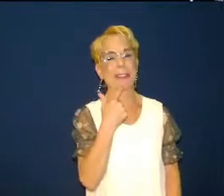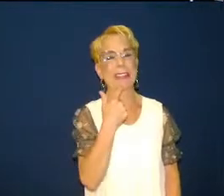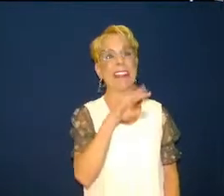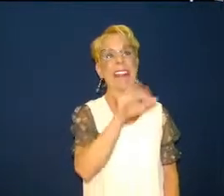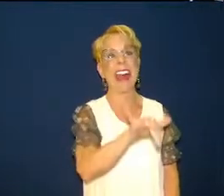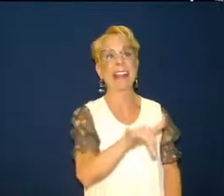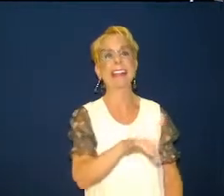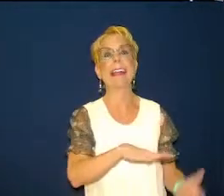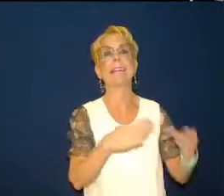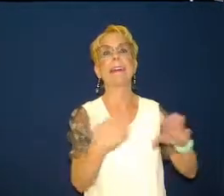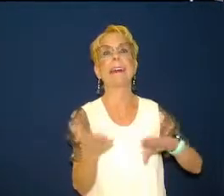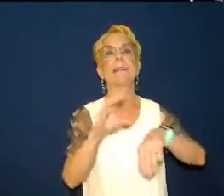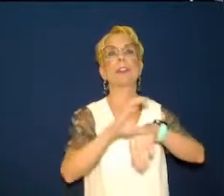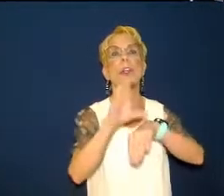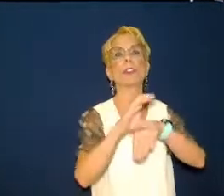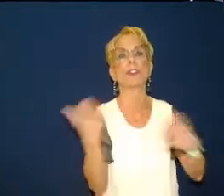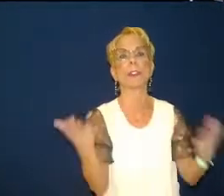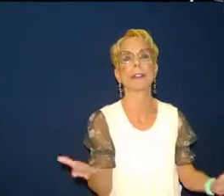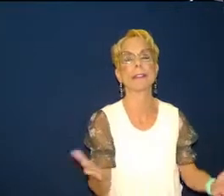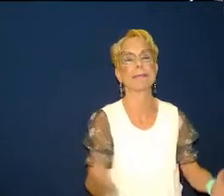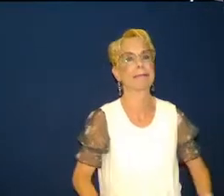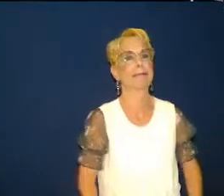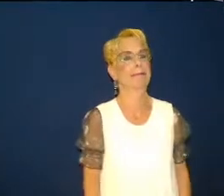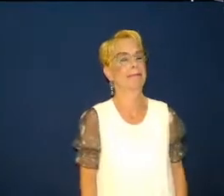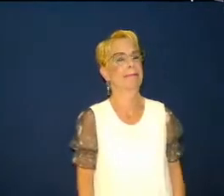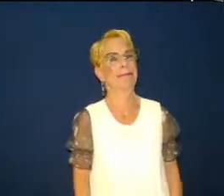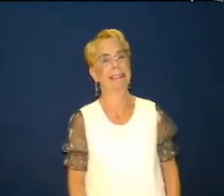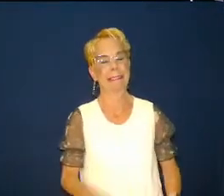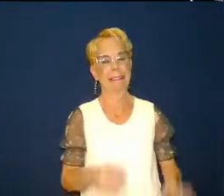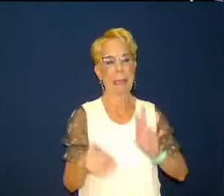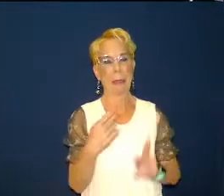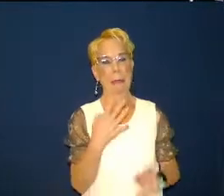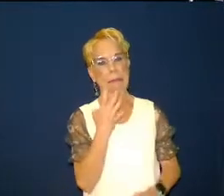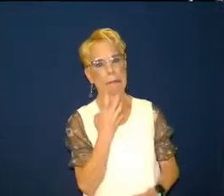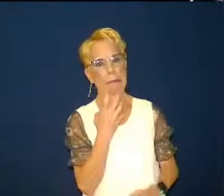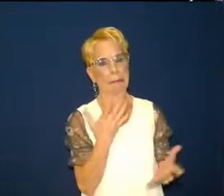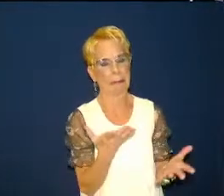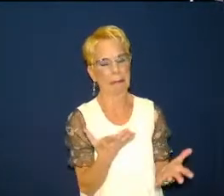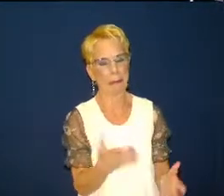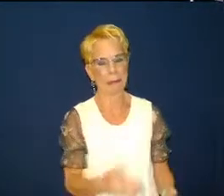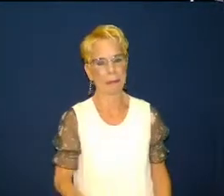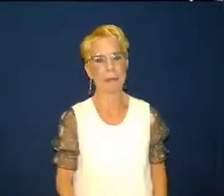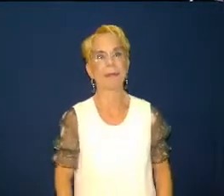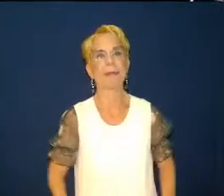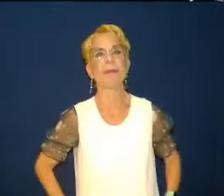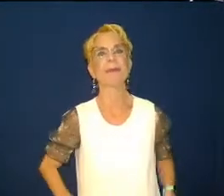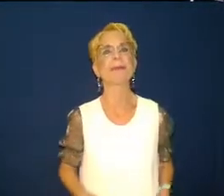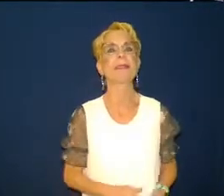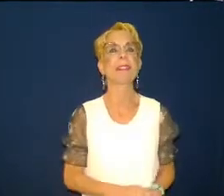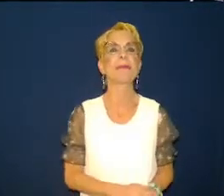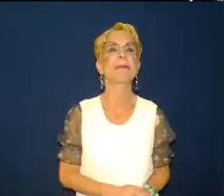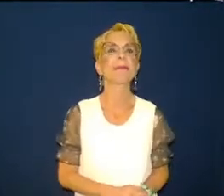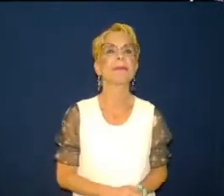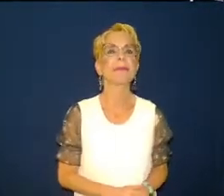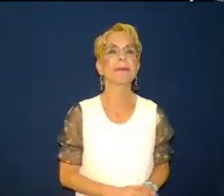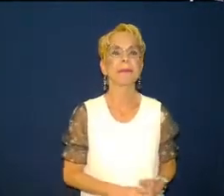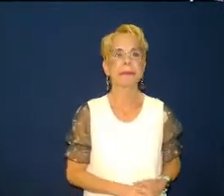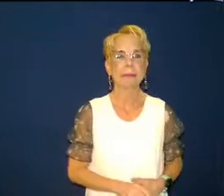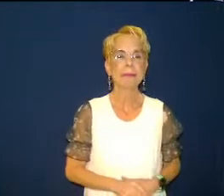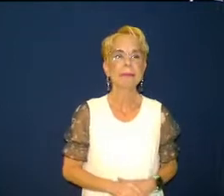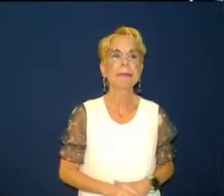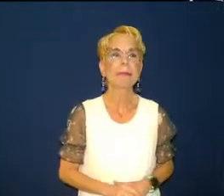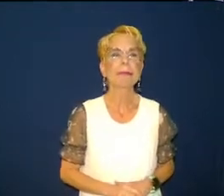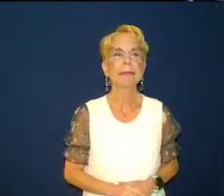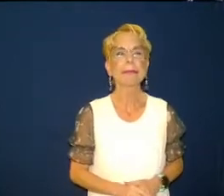it's when people like tim jones looks inside that coffin and i see myself that's what makes a dead church people make a dead